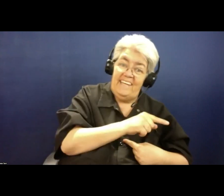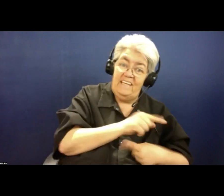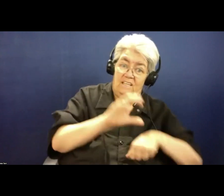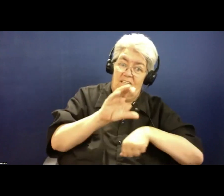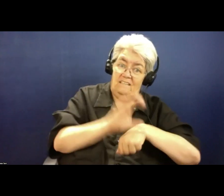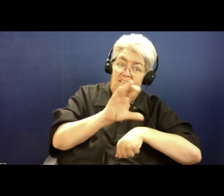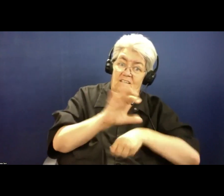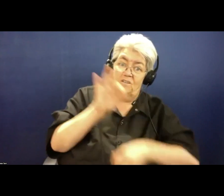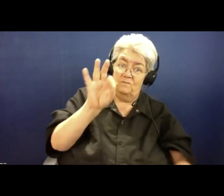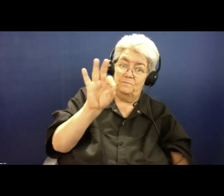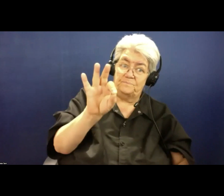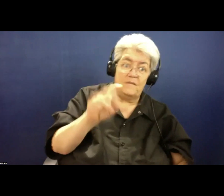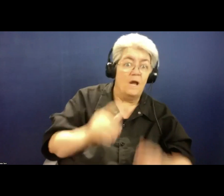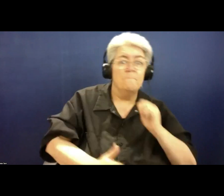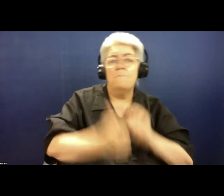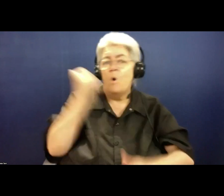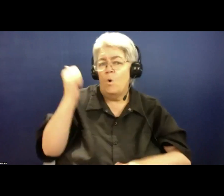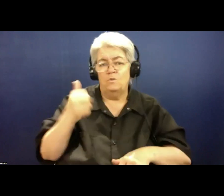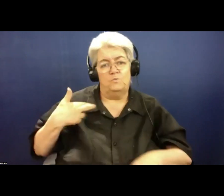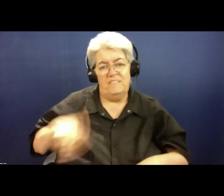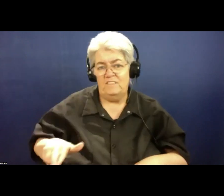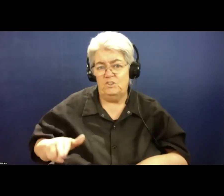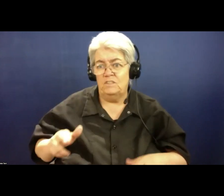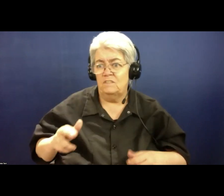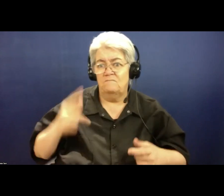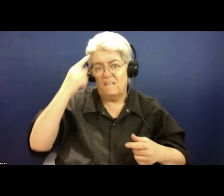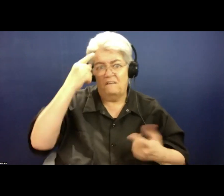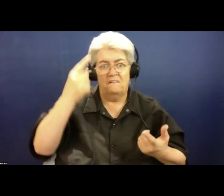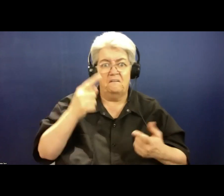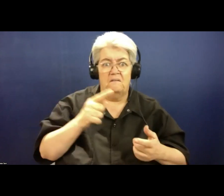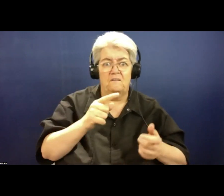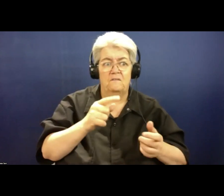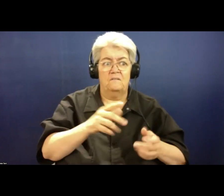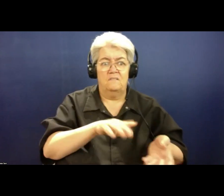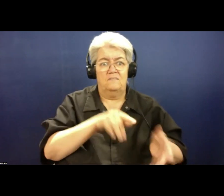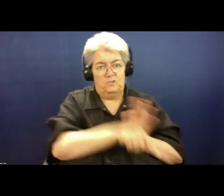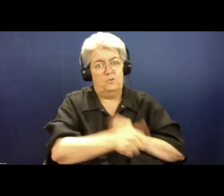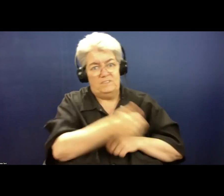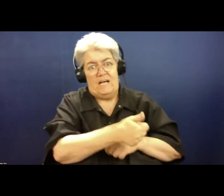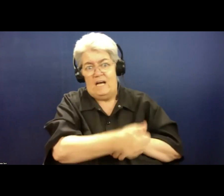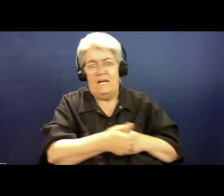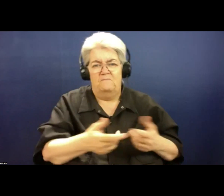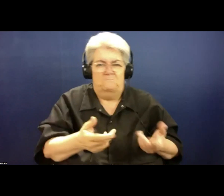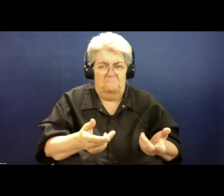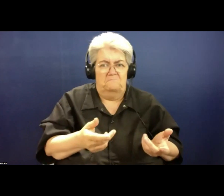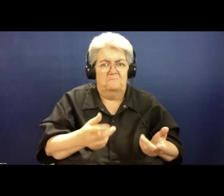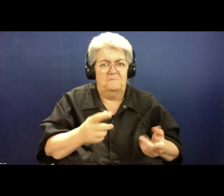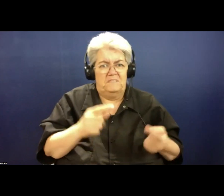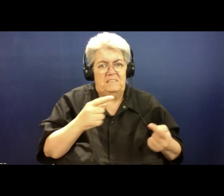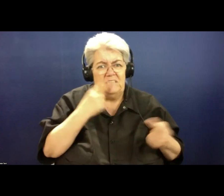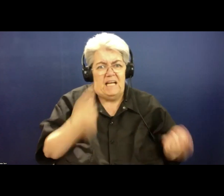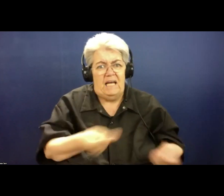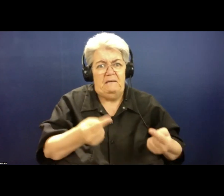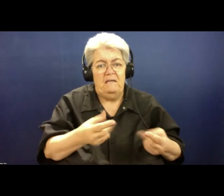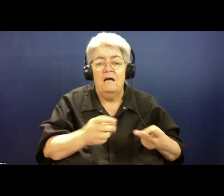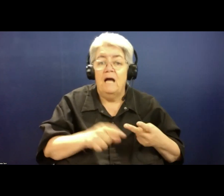Most, if not all religions, regarded suicide as a sin back in those days. And in most jurisdictions in Australia, suicide was a crime. But this